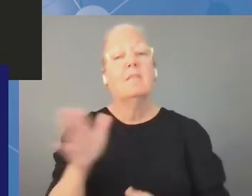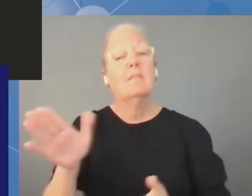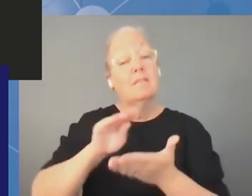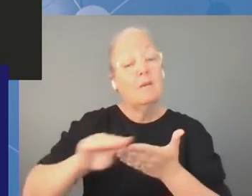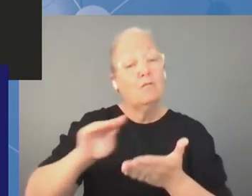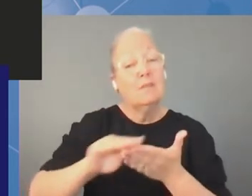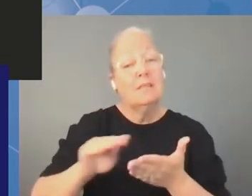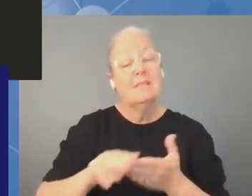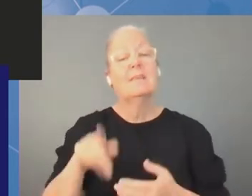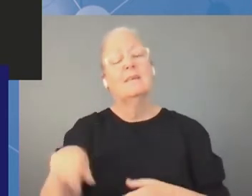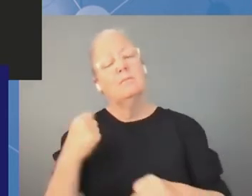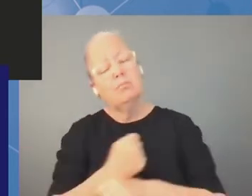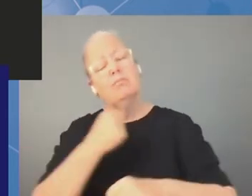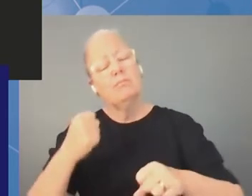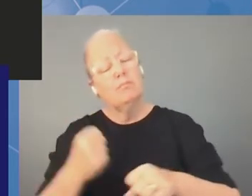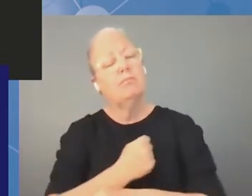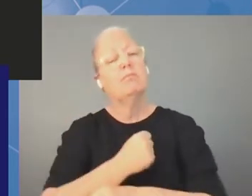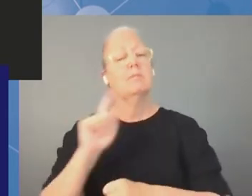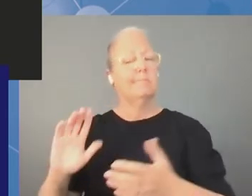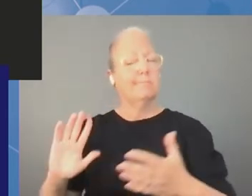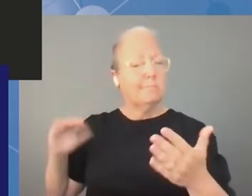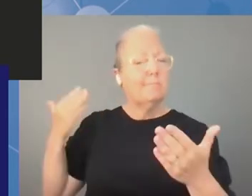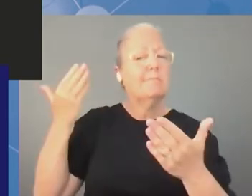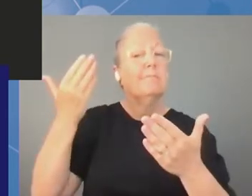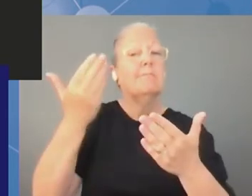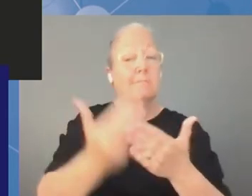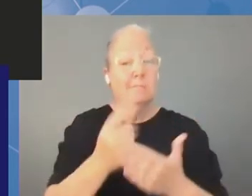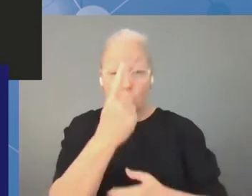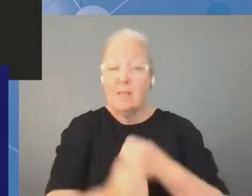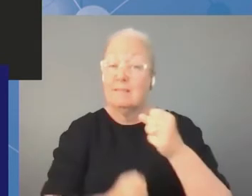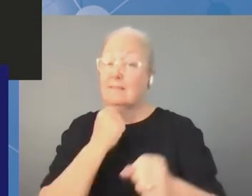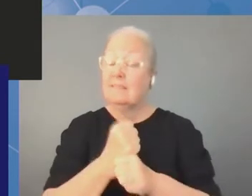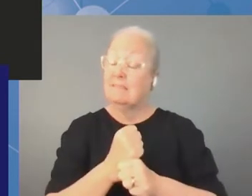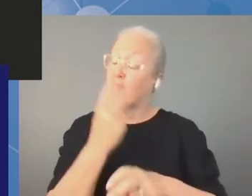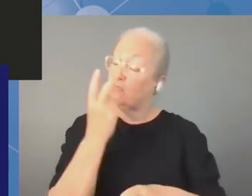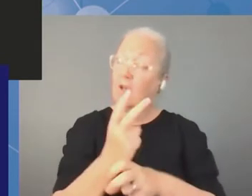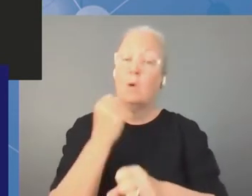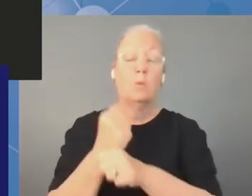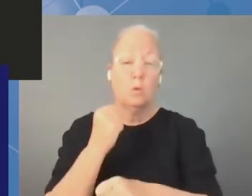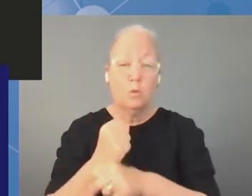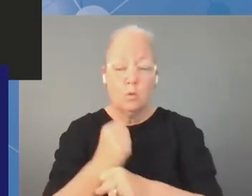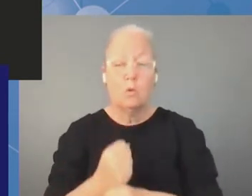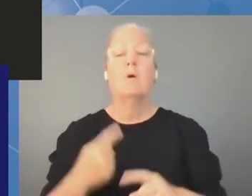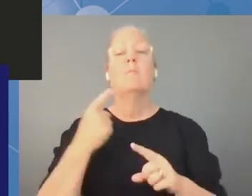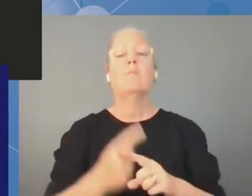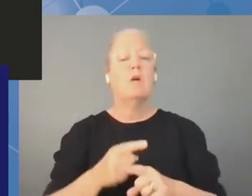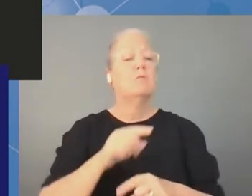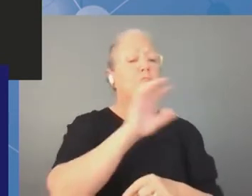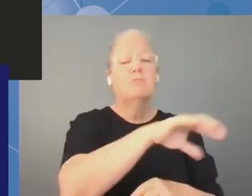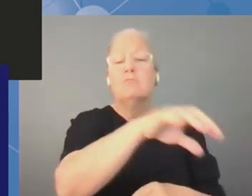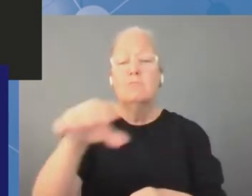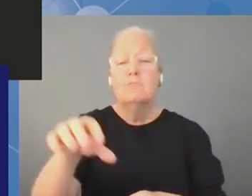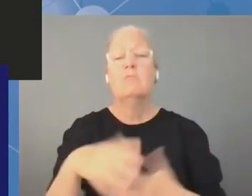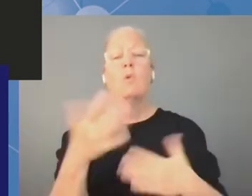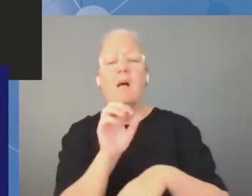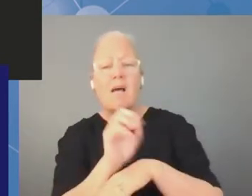working hard all this the whole year and to the multi-stakeholder advisory committee